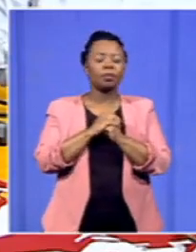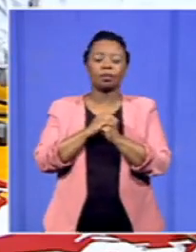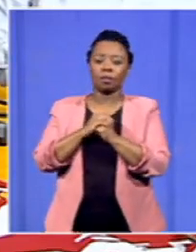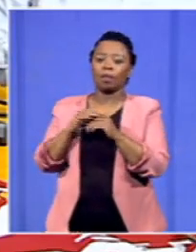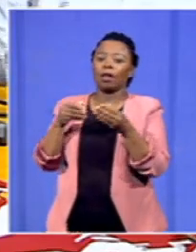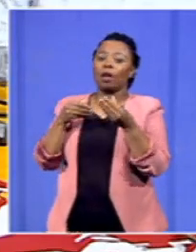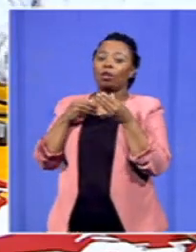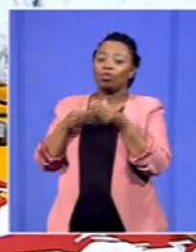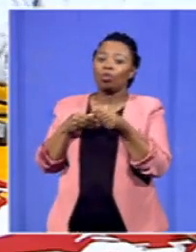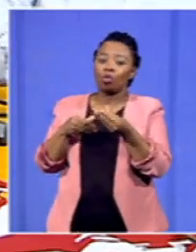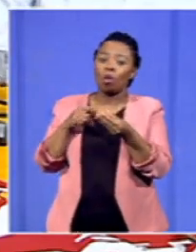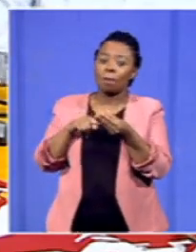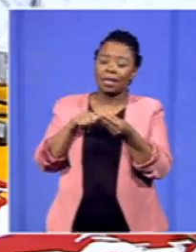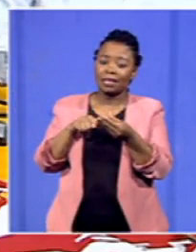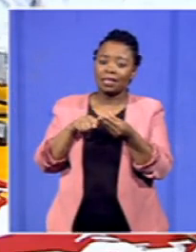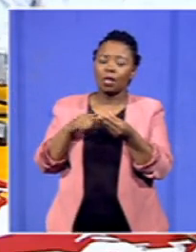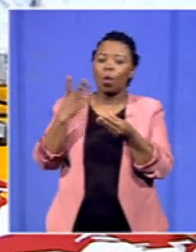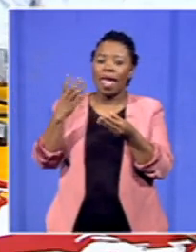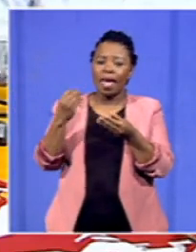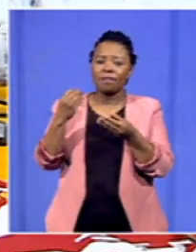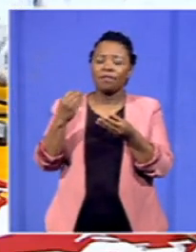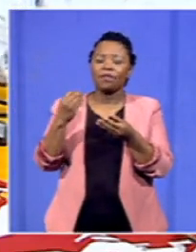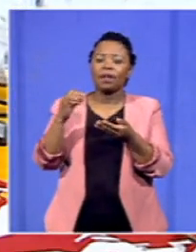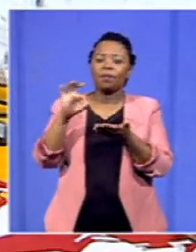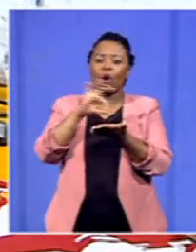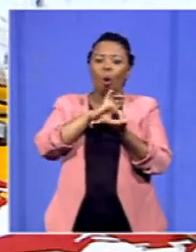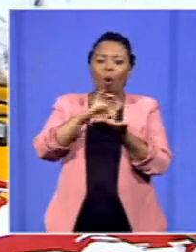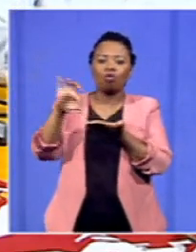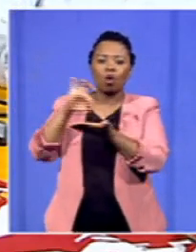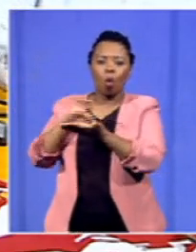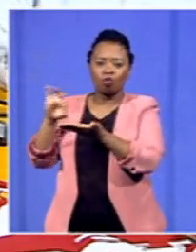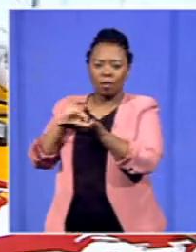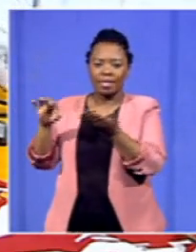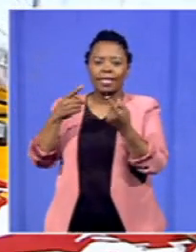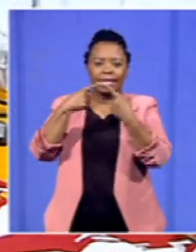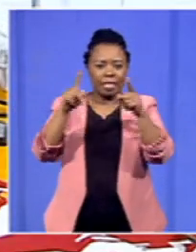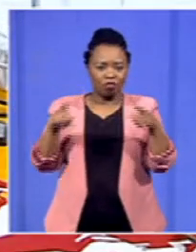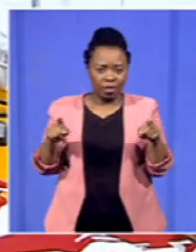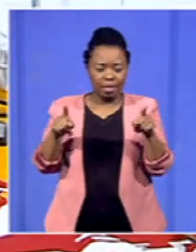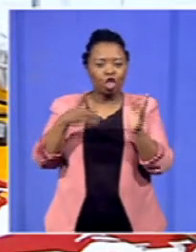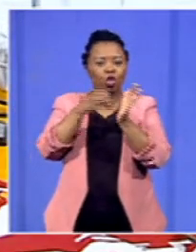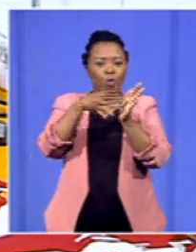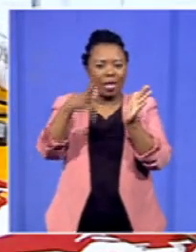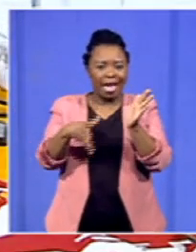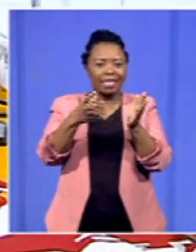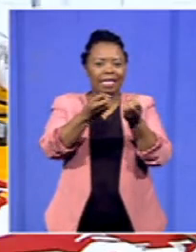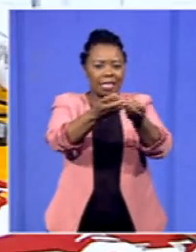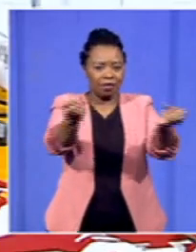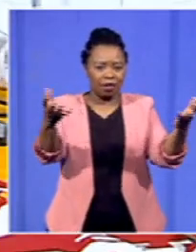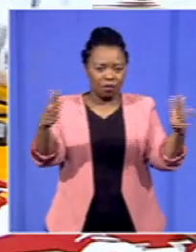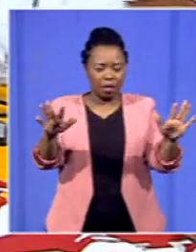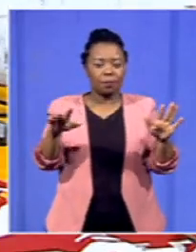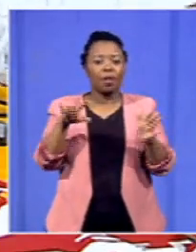that we have given you is the different contracts that have been given to these students and we have submitted those